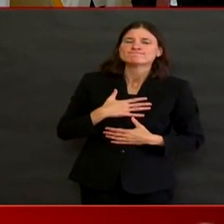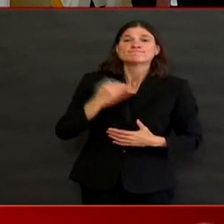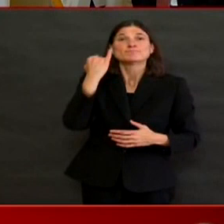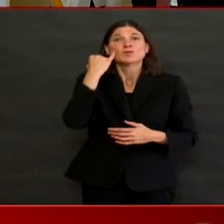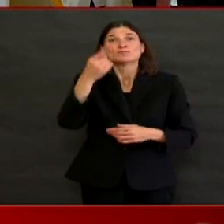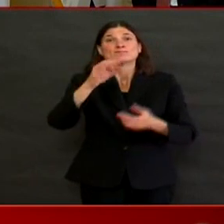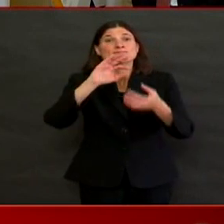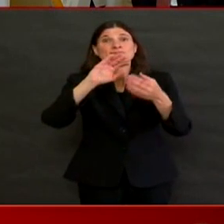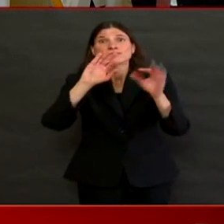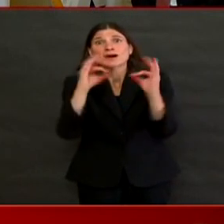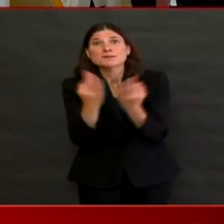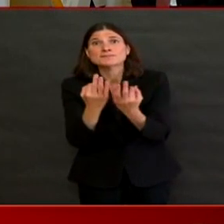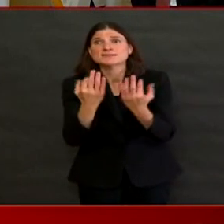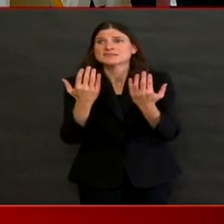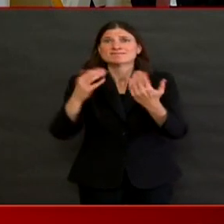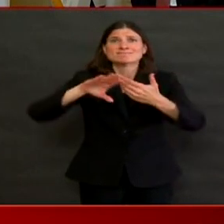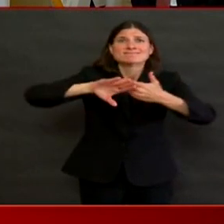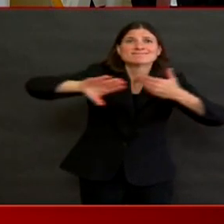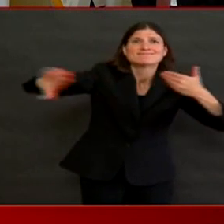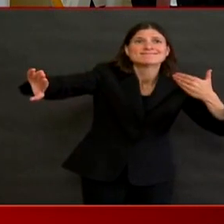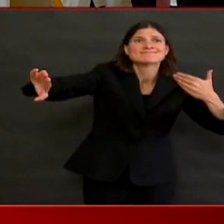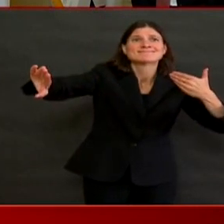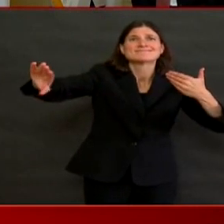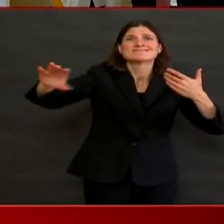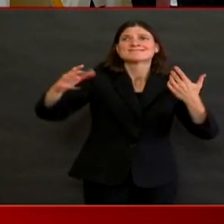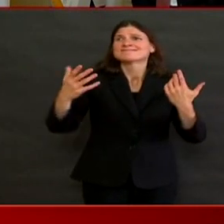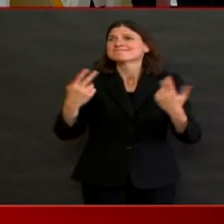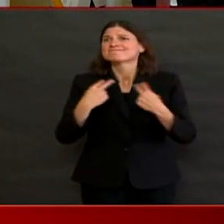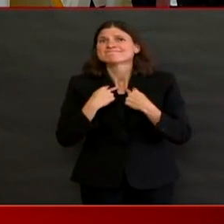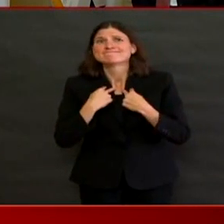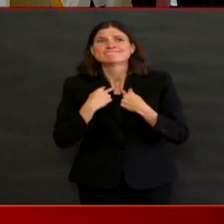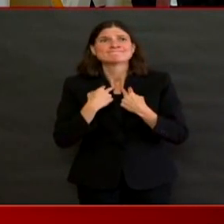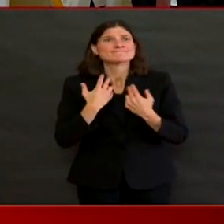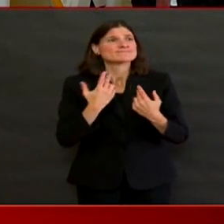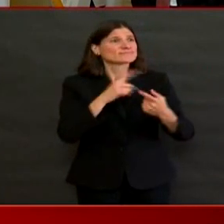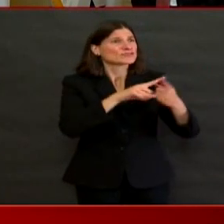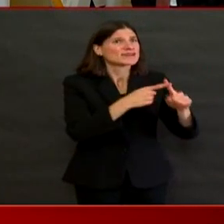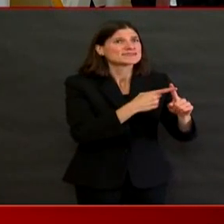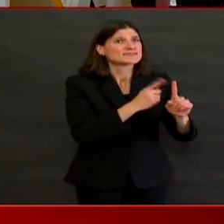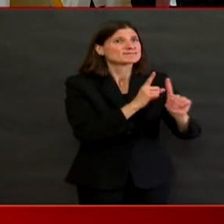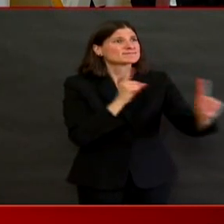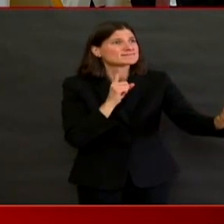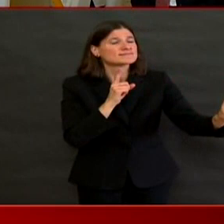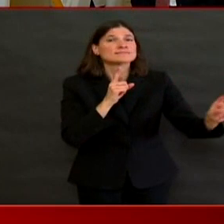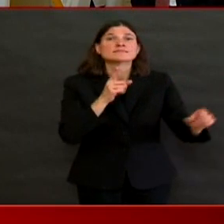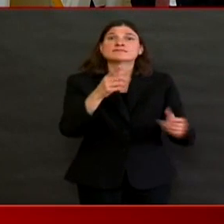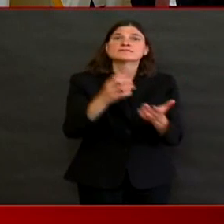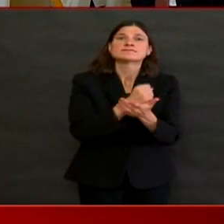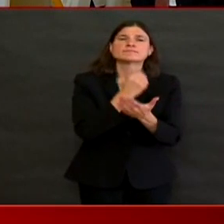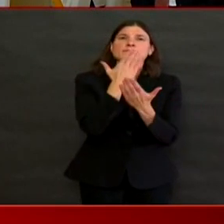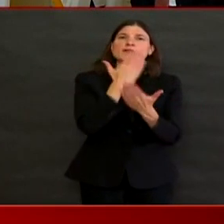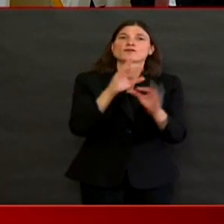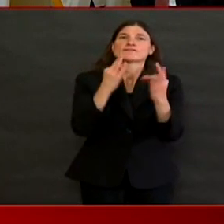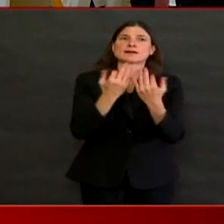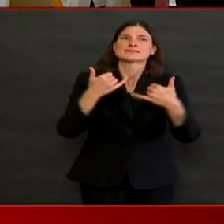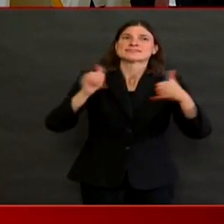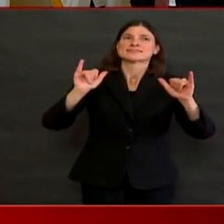the way we'd like to, I'm thankful that my family is safe and I can still communicate with them